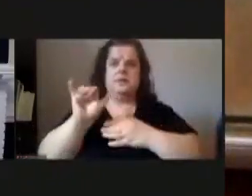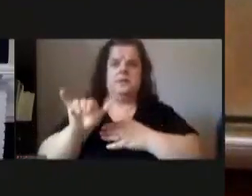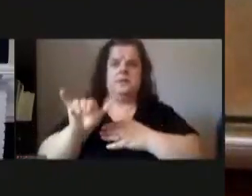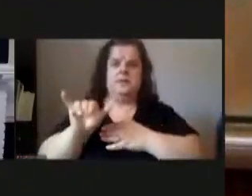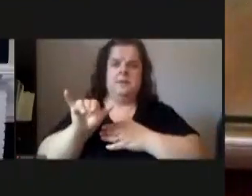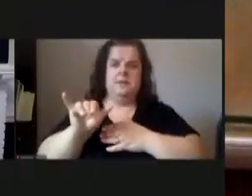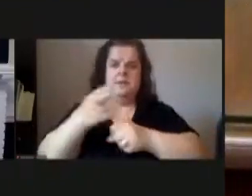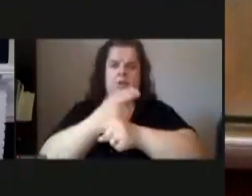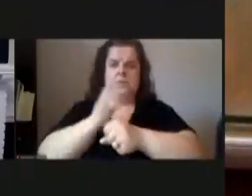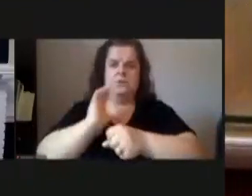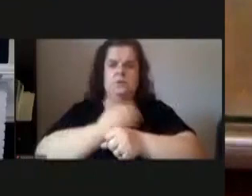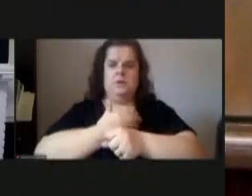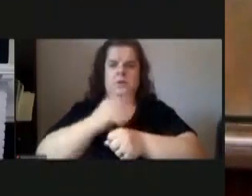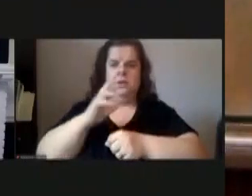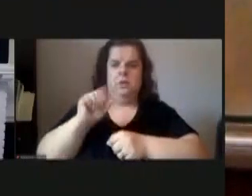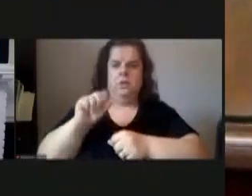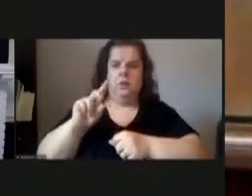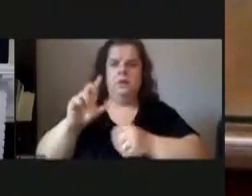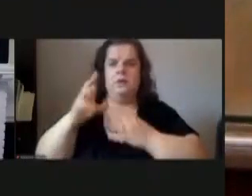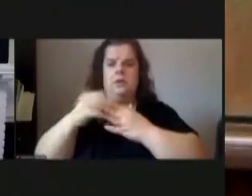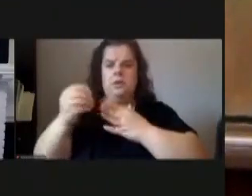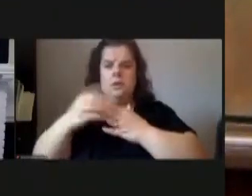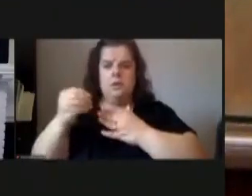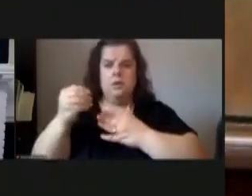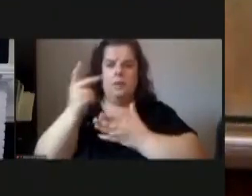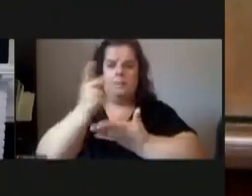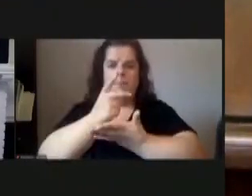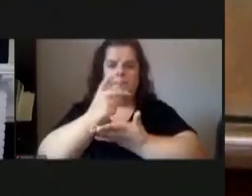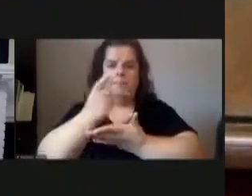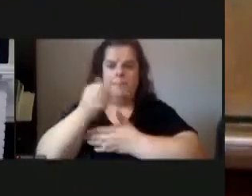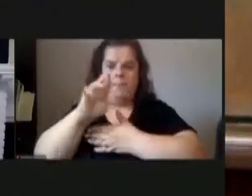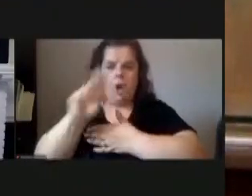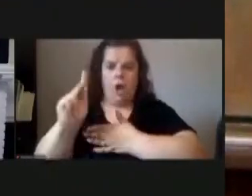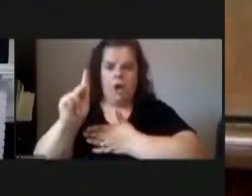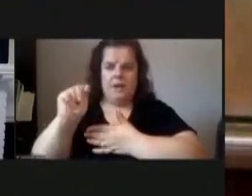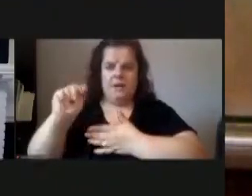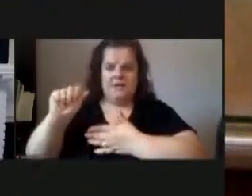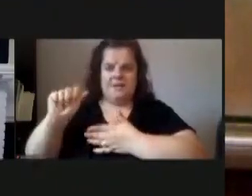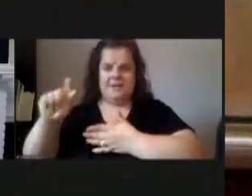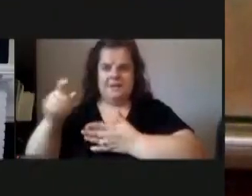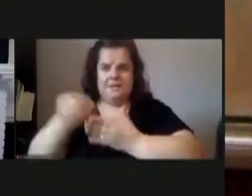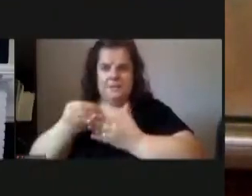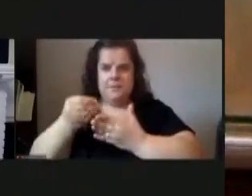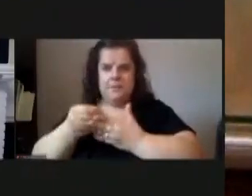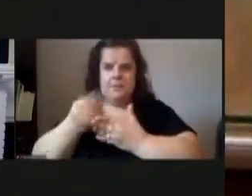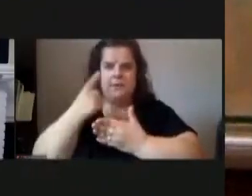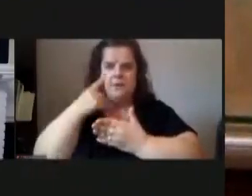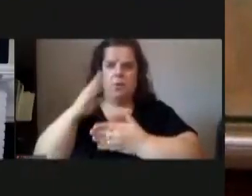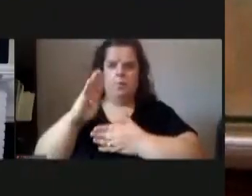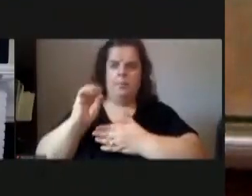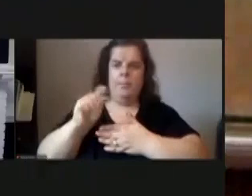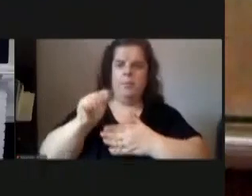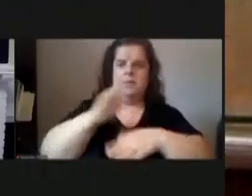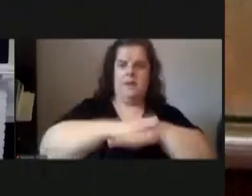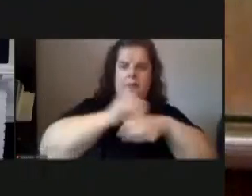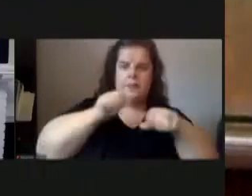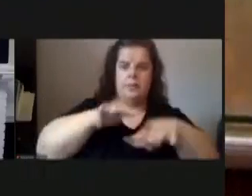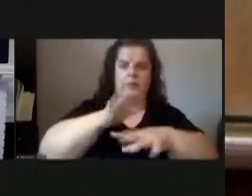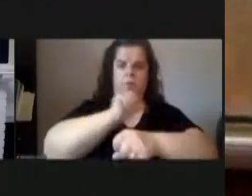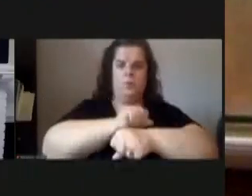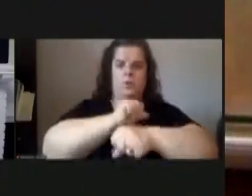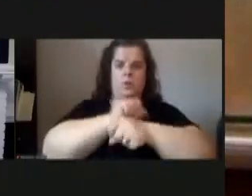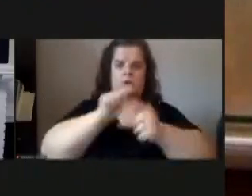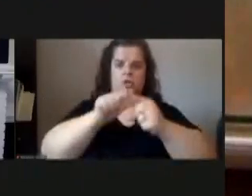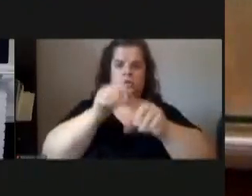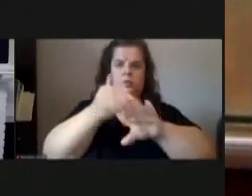of our rad dollars use of our parks tax money when it comes to you know boots on the ground work to improve our